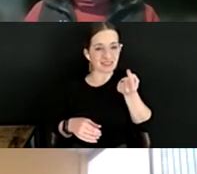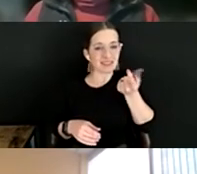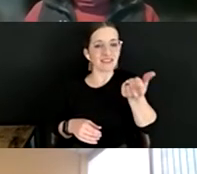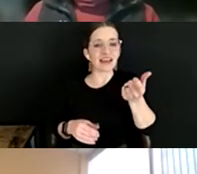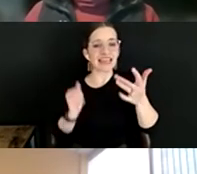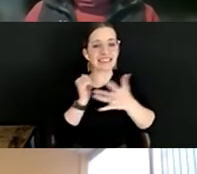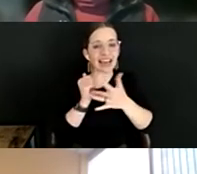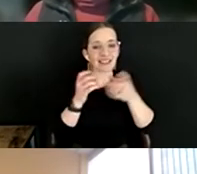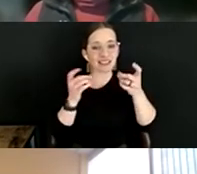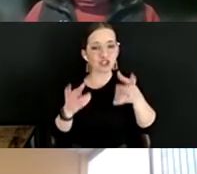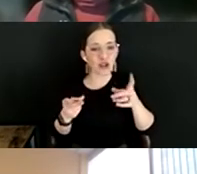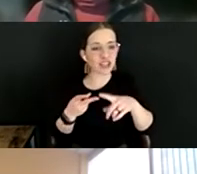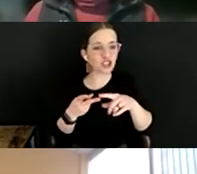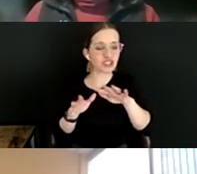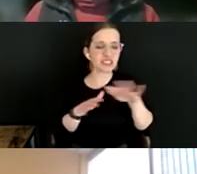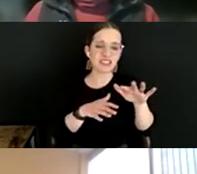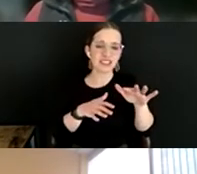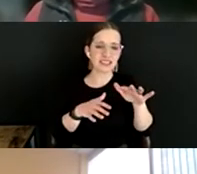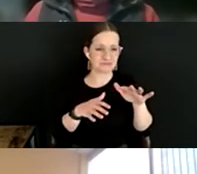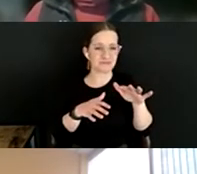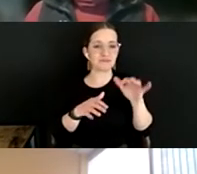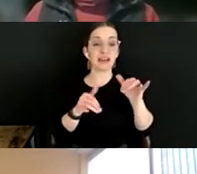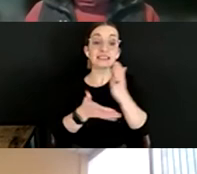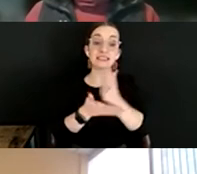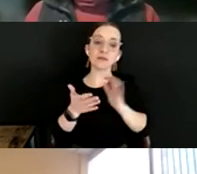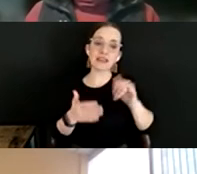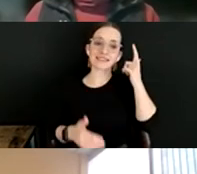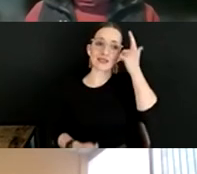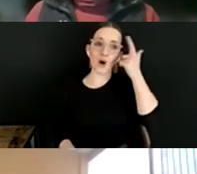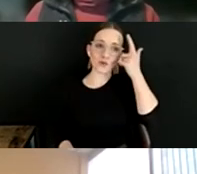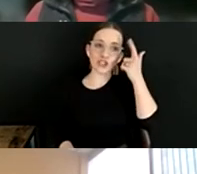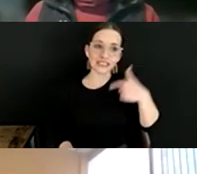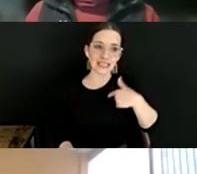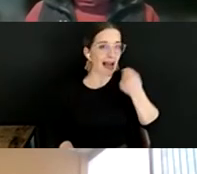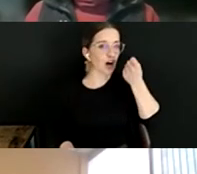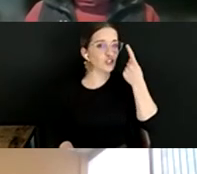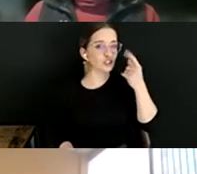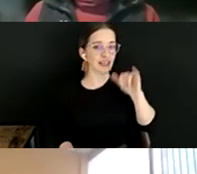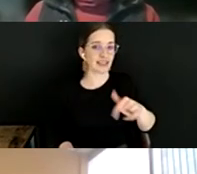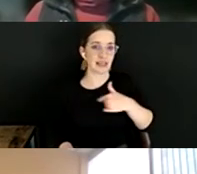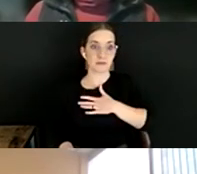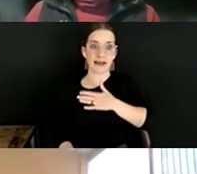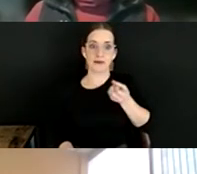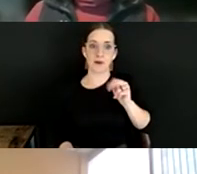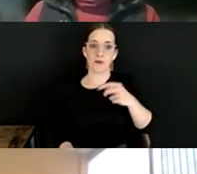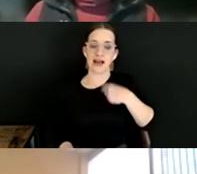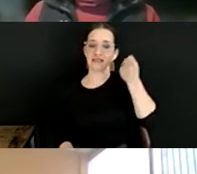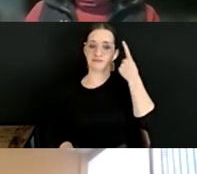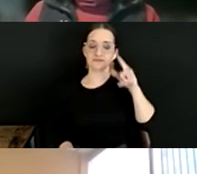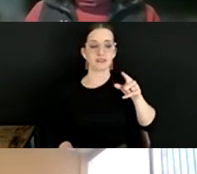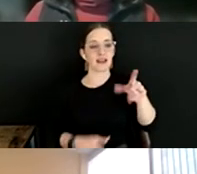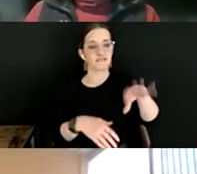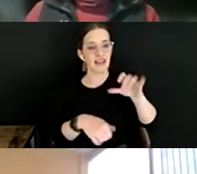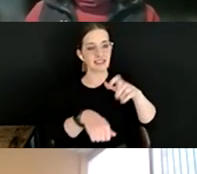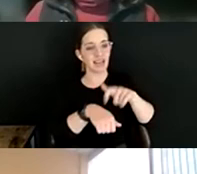And some of that's logistics, I understand that, you know, that's a struggle within my own organization is finding time in their days, which are so